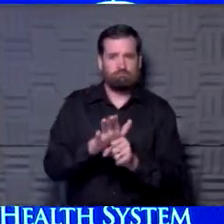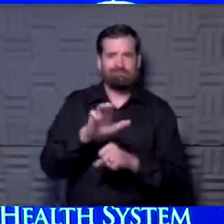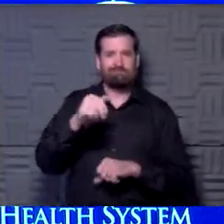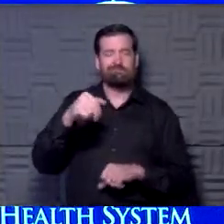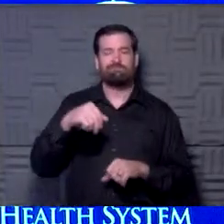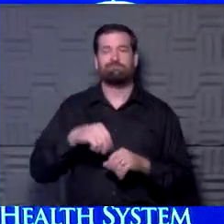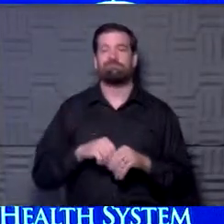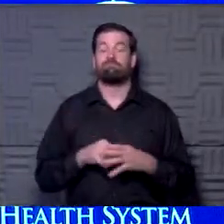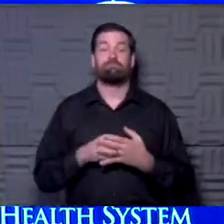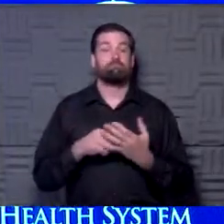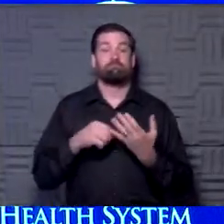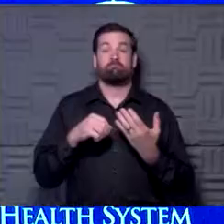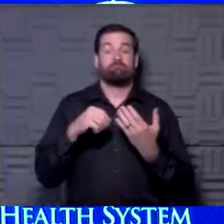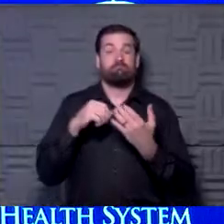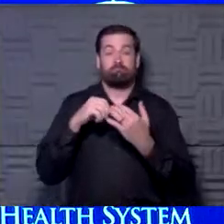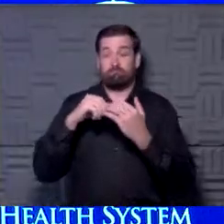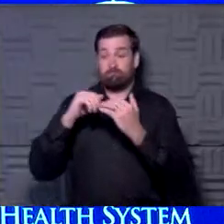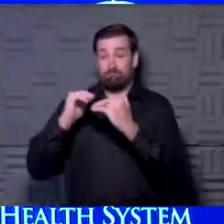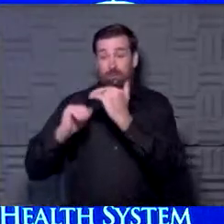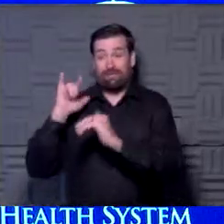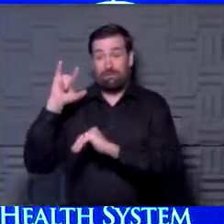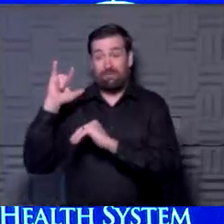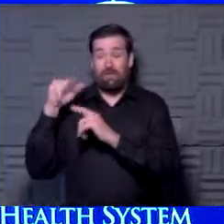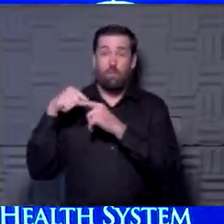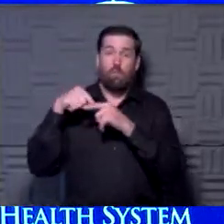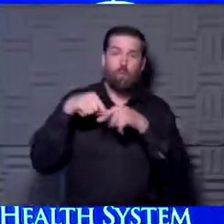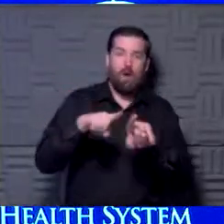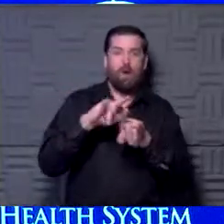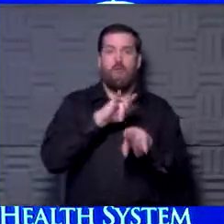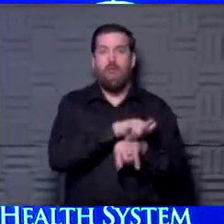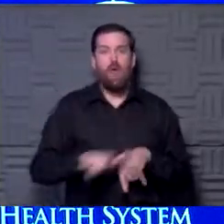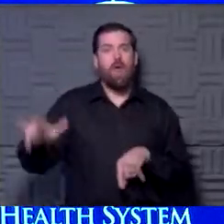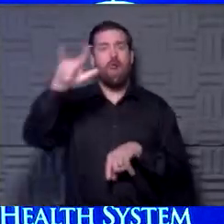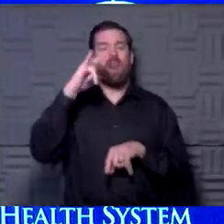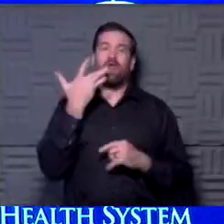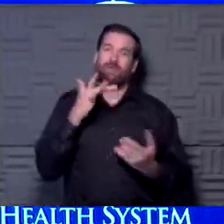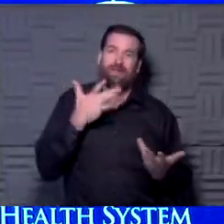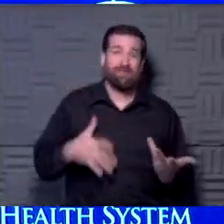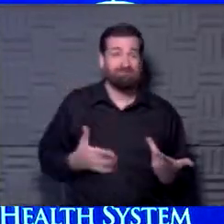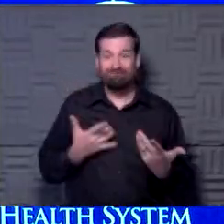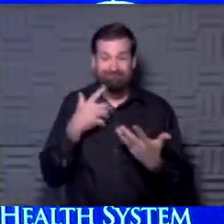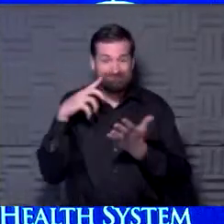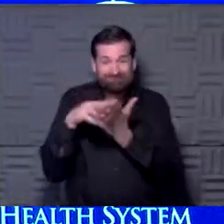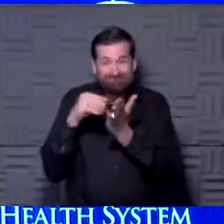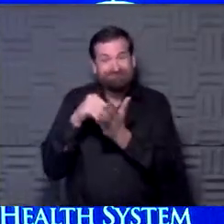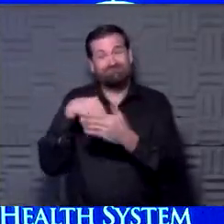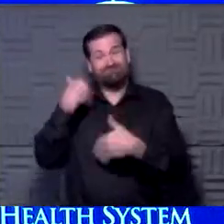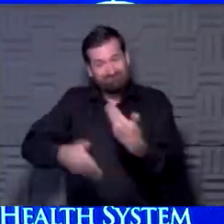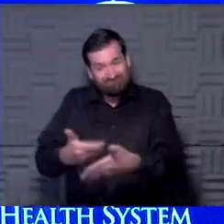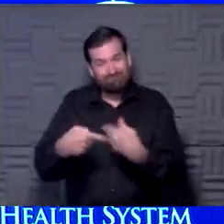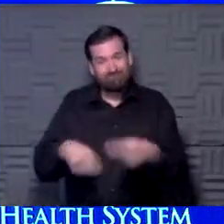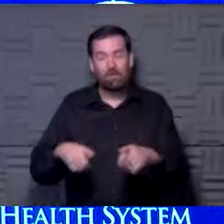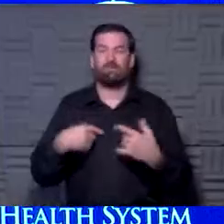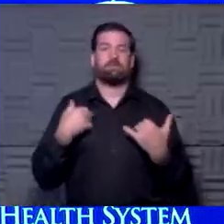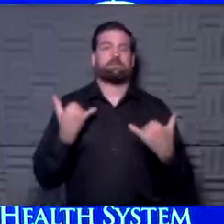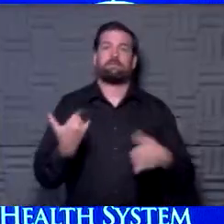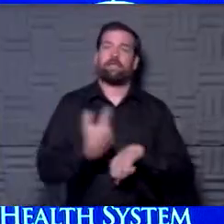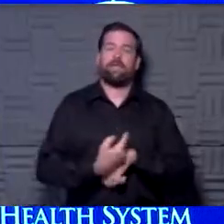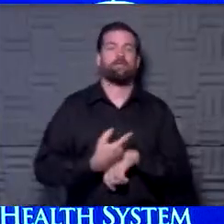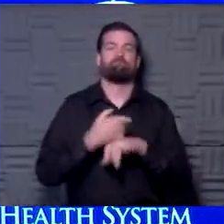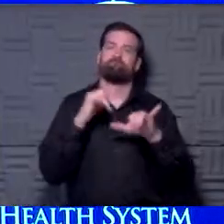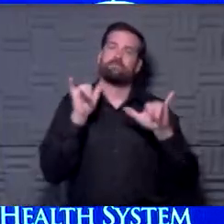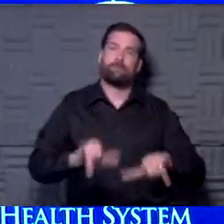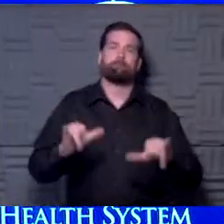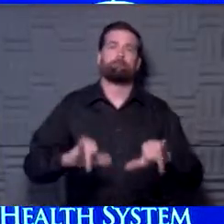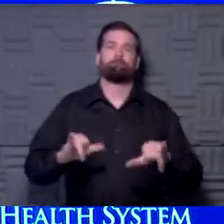it before, you're building an airplane while you fly it, good luck. And today is no different than that basic theme.